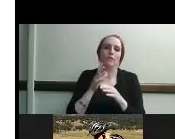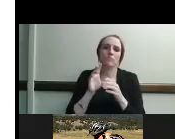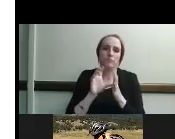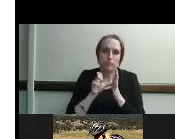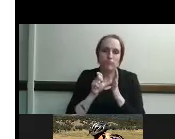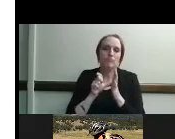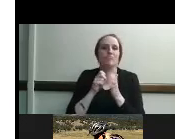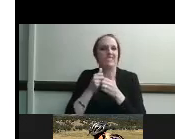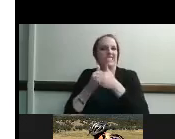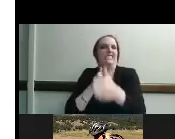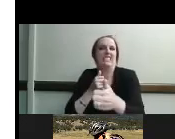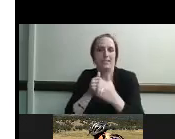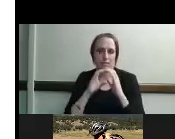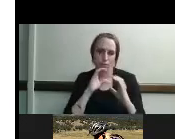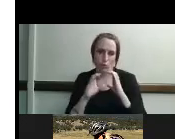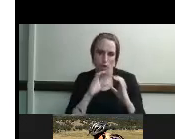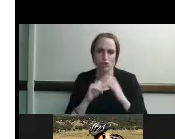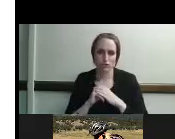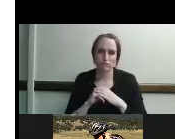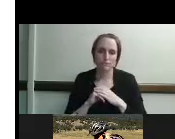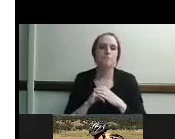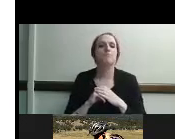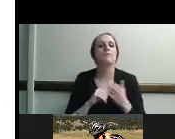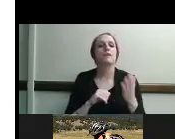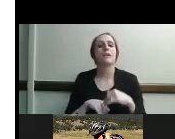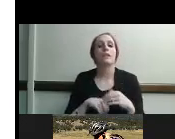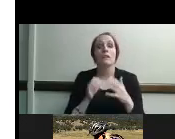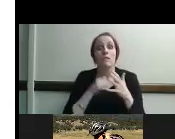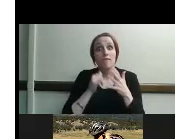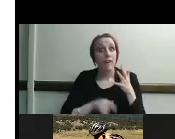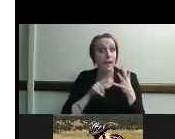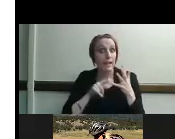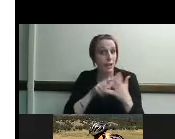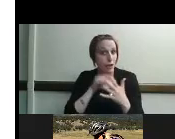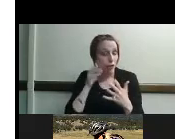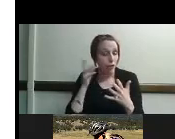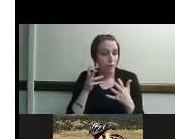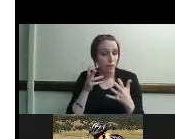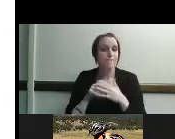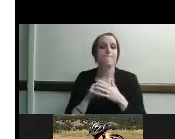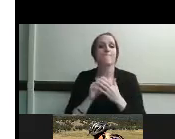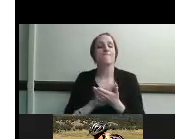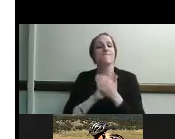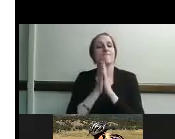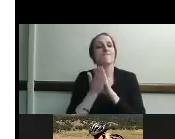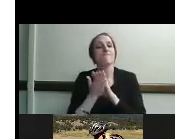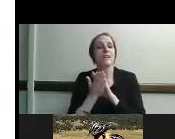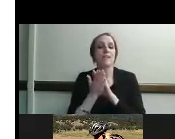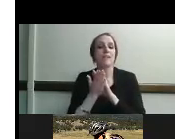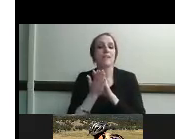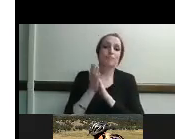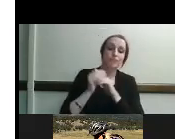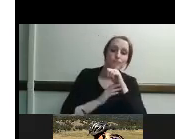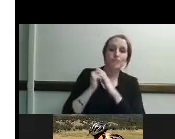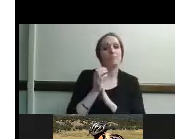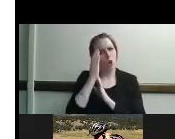that a little bit with all of you and finally we want you to become comfortable with determining if your consumers are